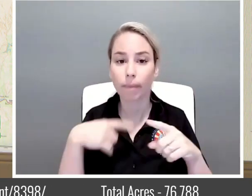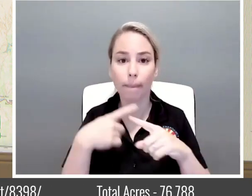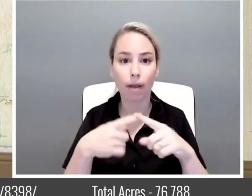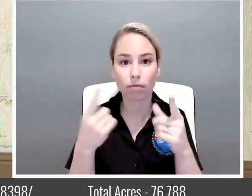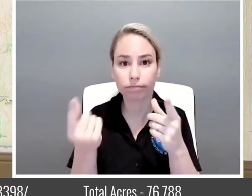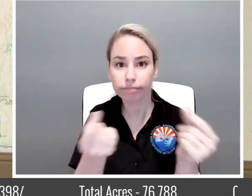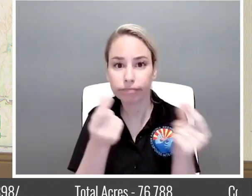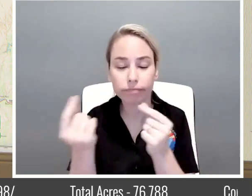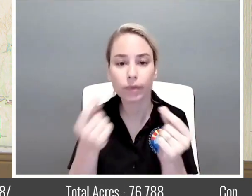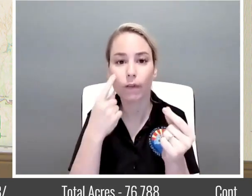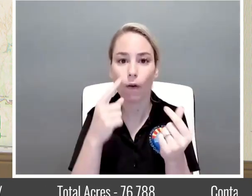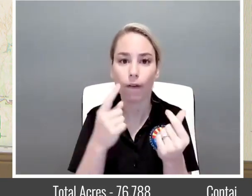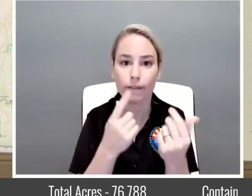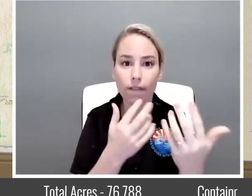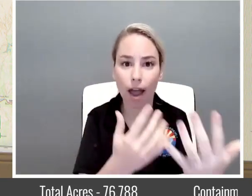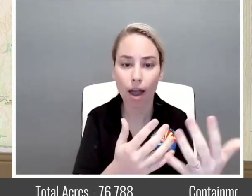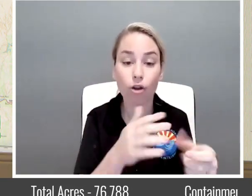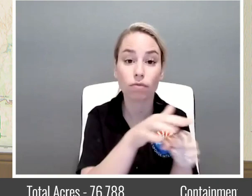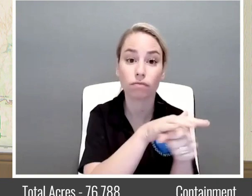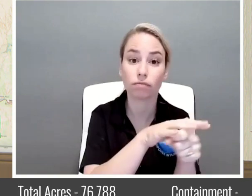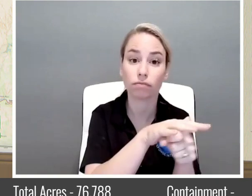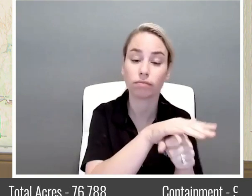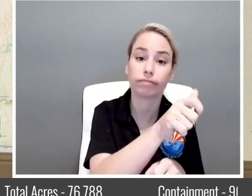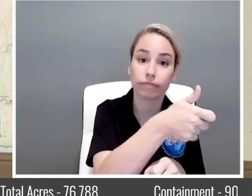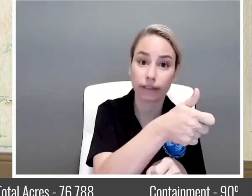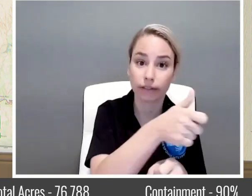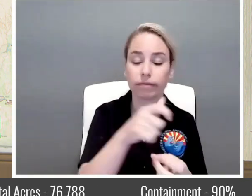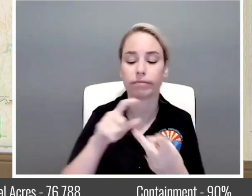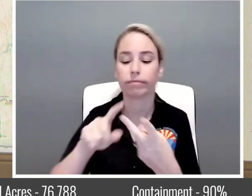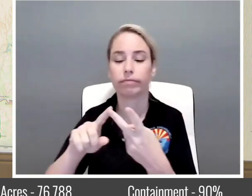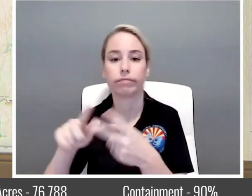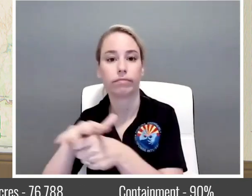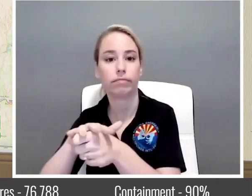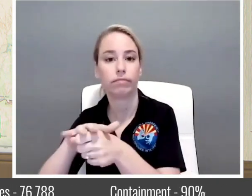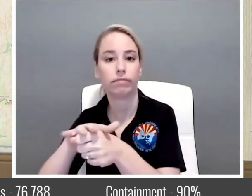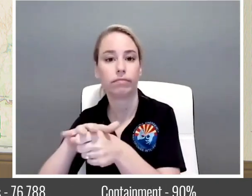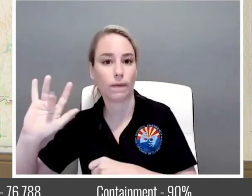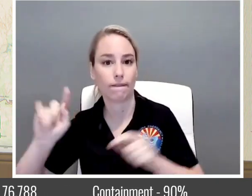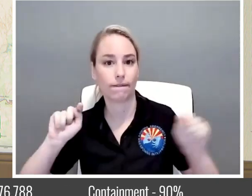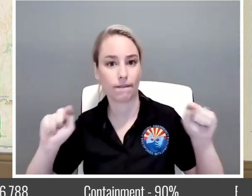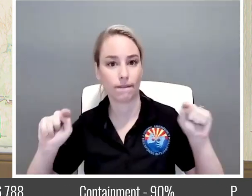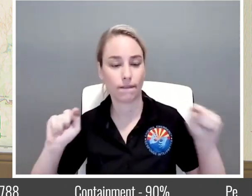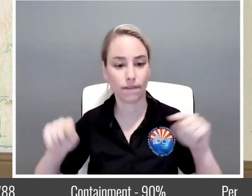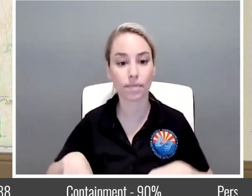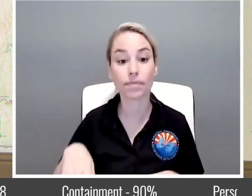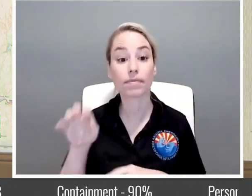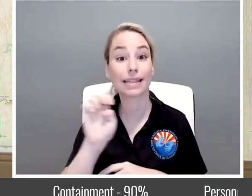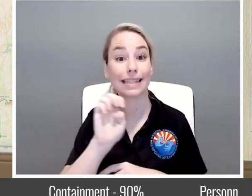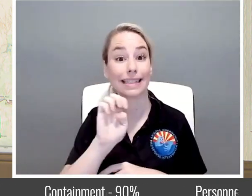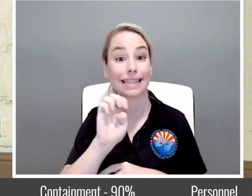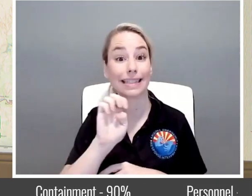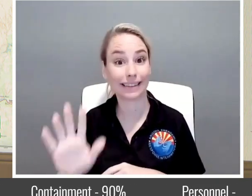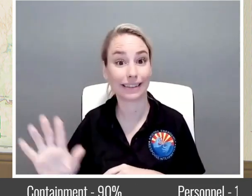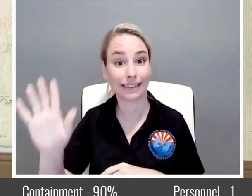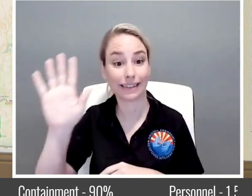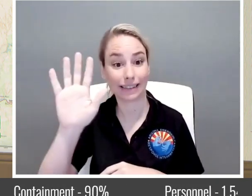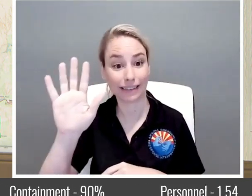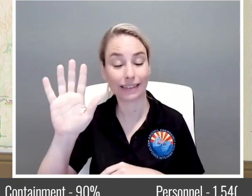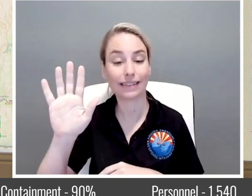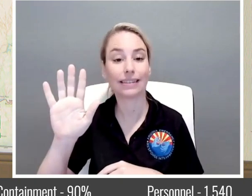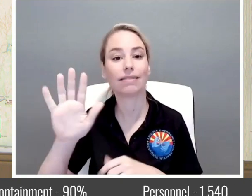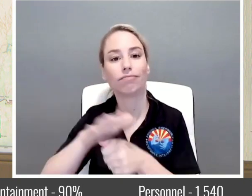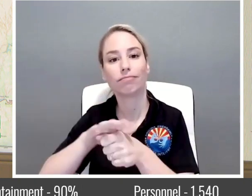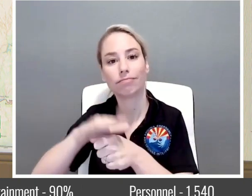in both branch 10 and branch 25 over here on the east side of the fire in Division Juliet